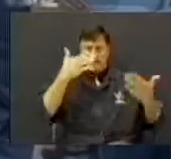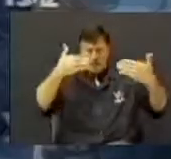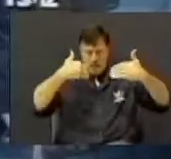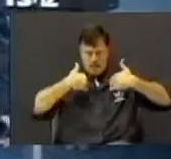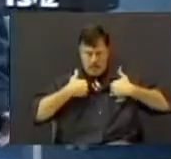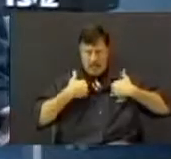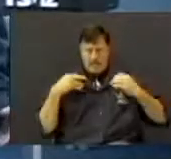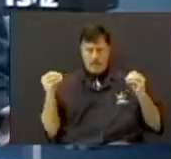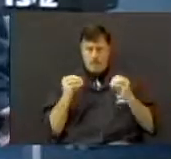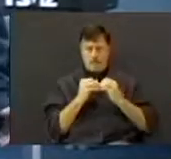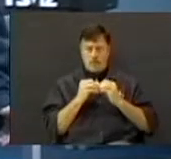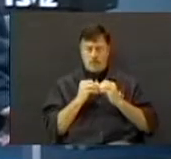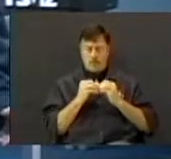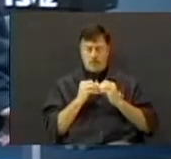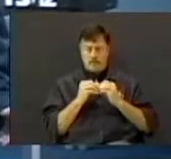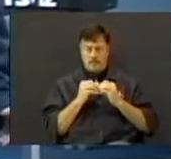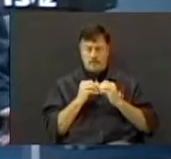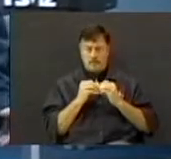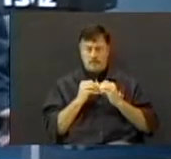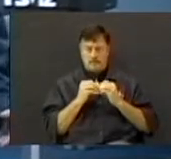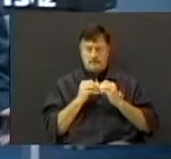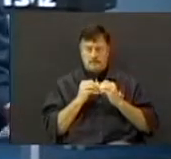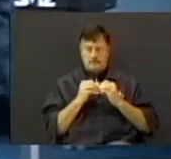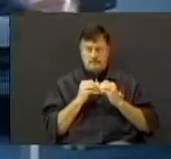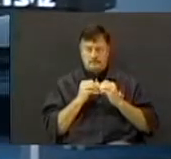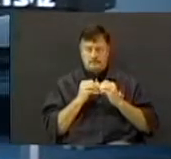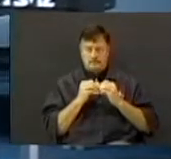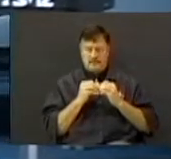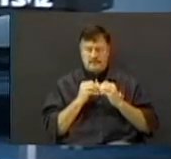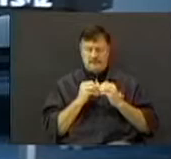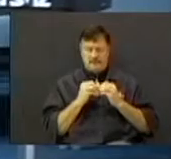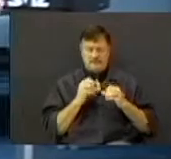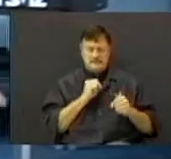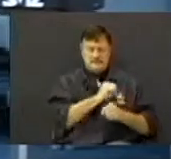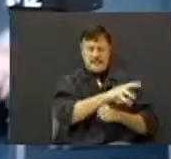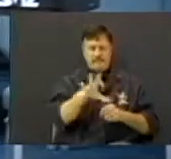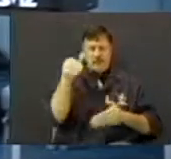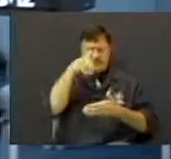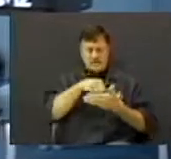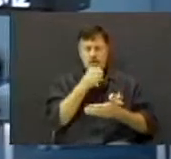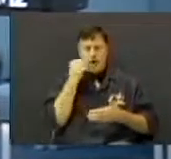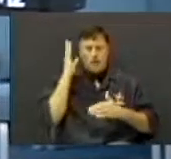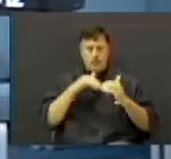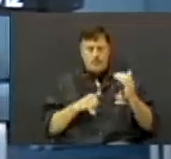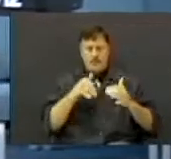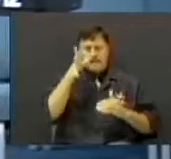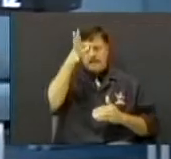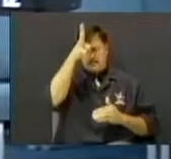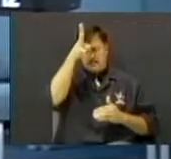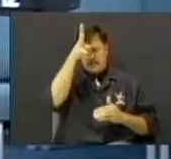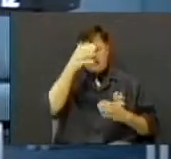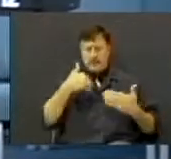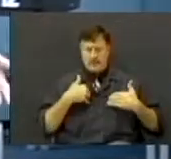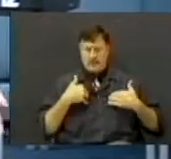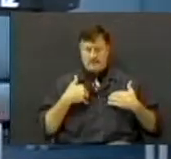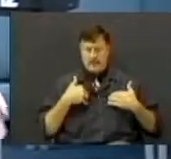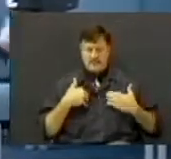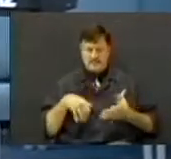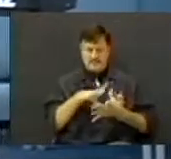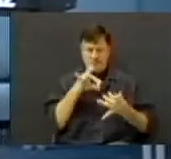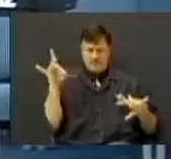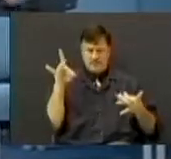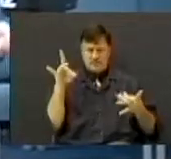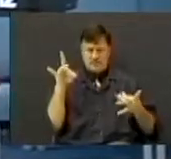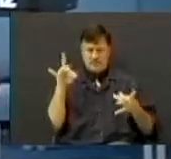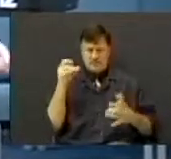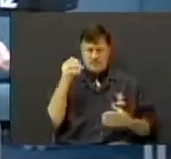more influence in that home than even daddy does, and you can help your kids have spiritual boldness. You can say,